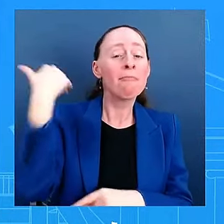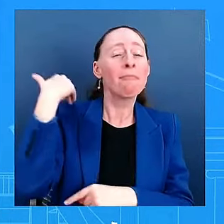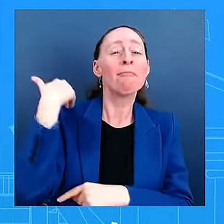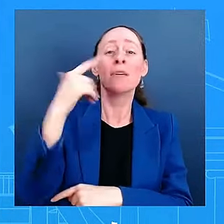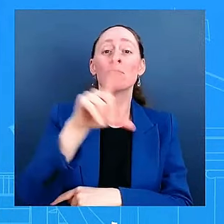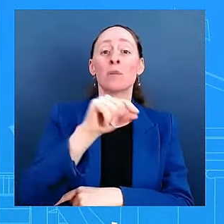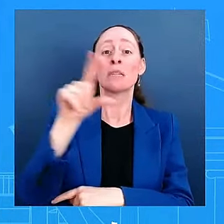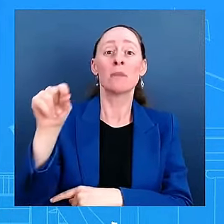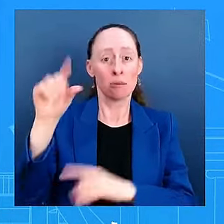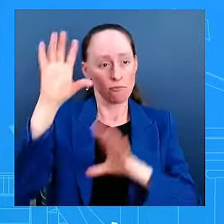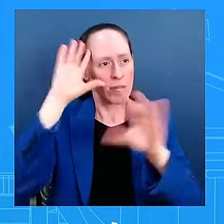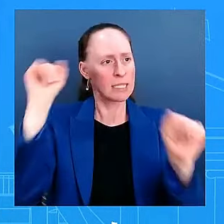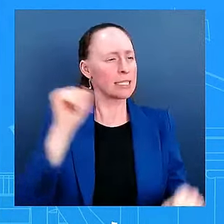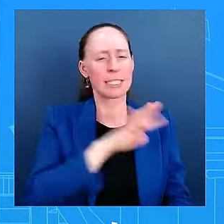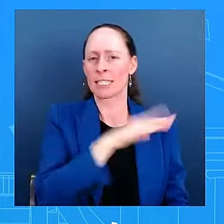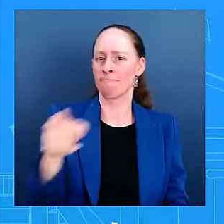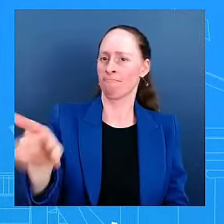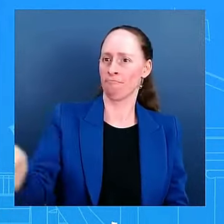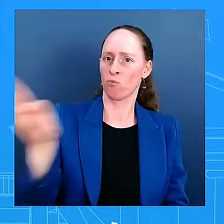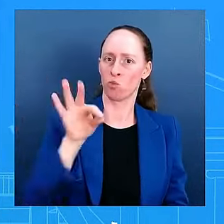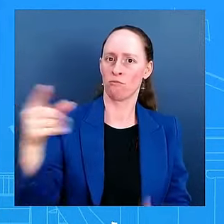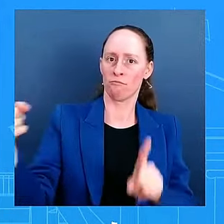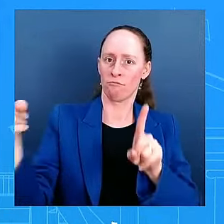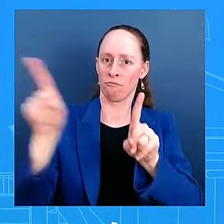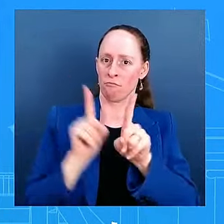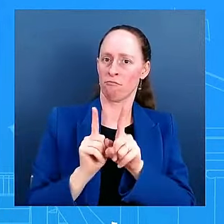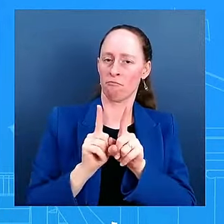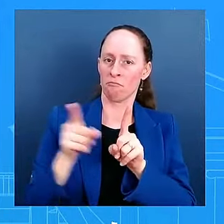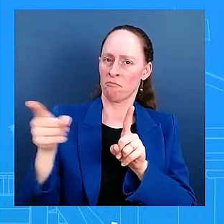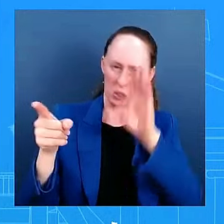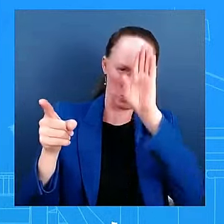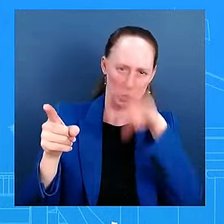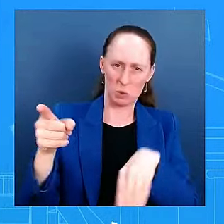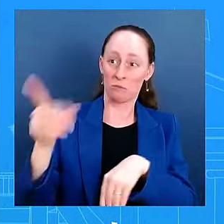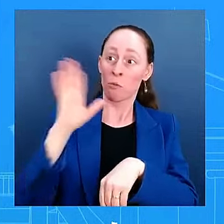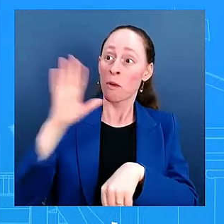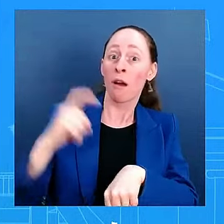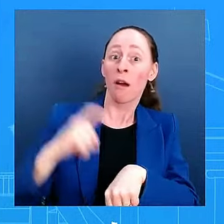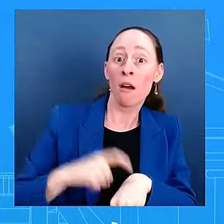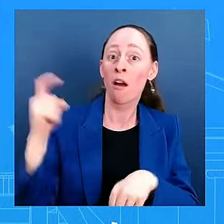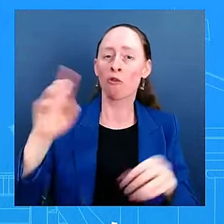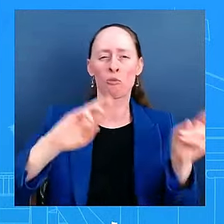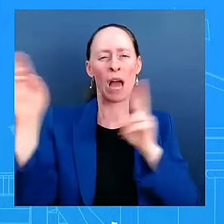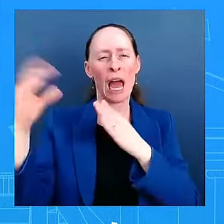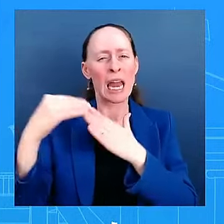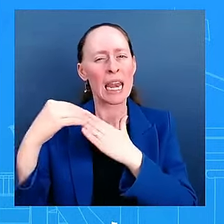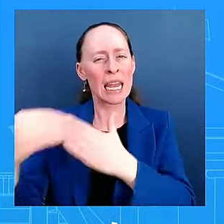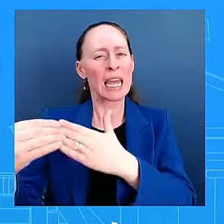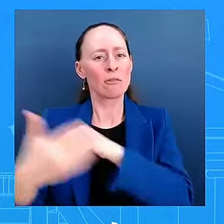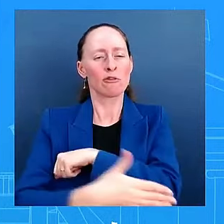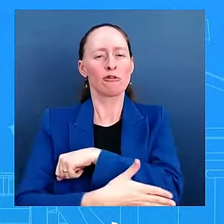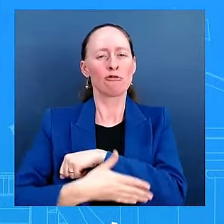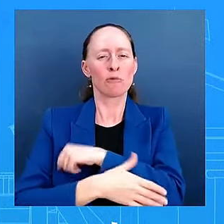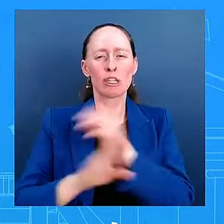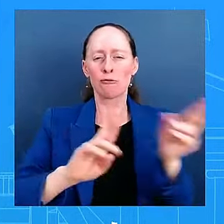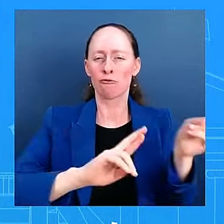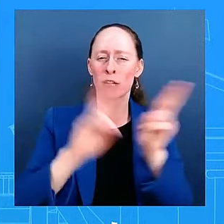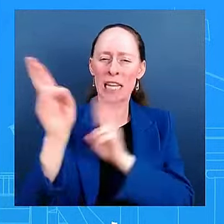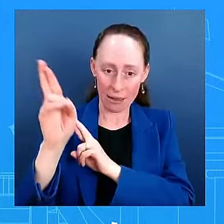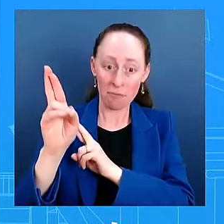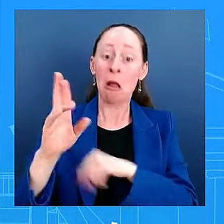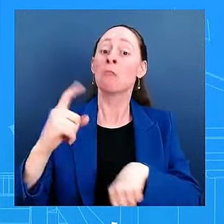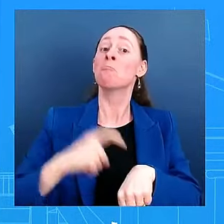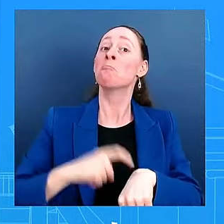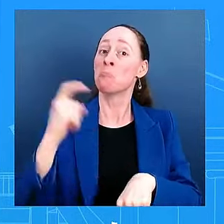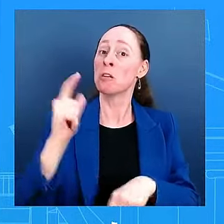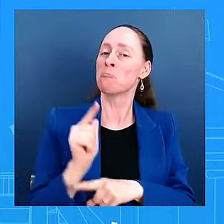be able to do the job on day one. And you heard that, obviously, once he decided to pass the torch, which he didn't think about, like second, give it, give any second